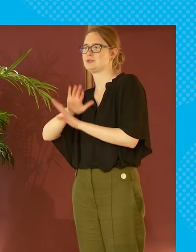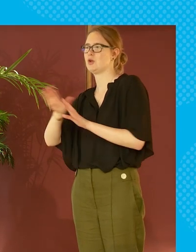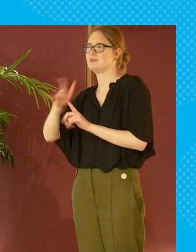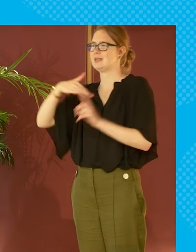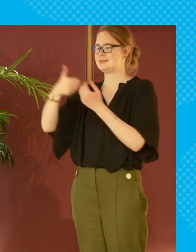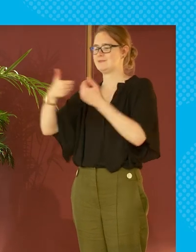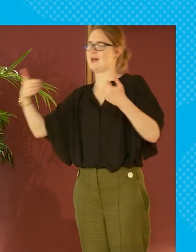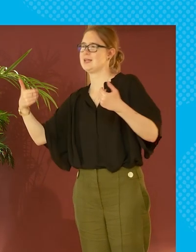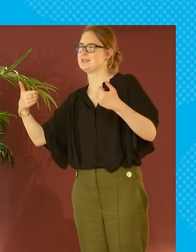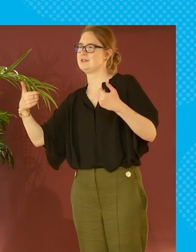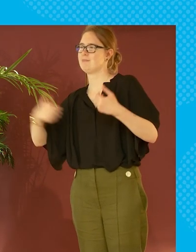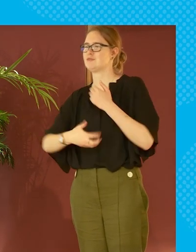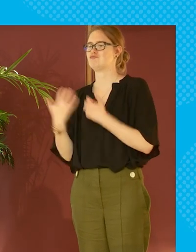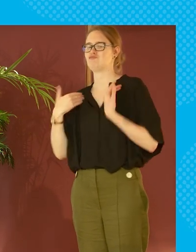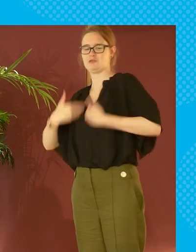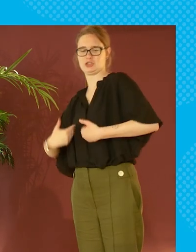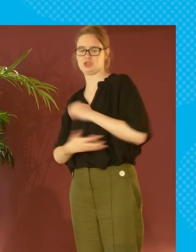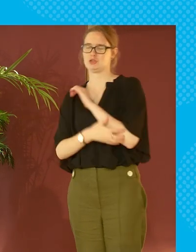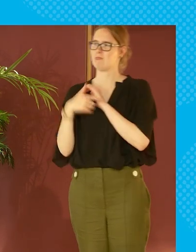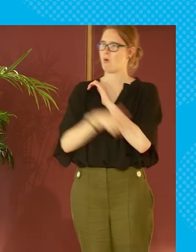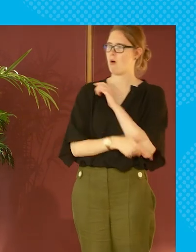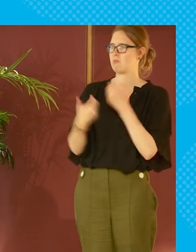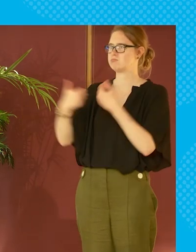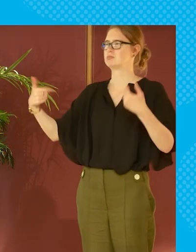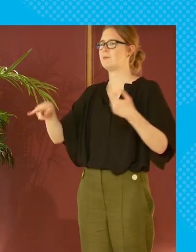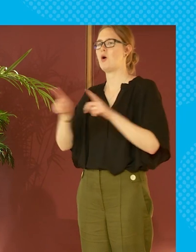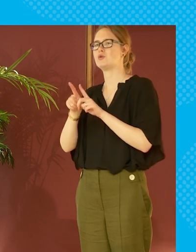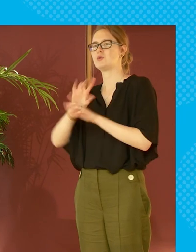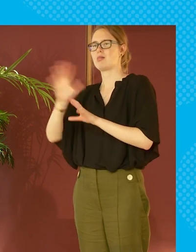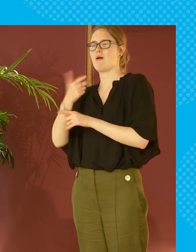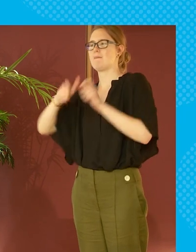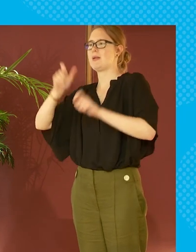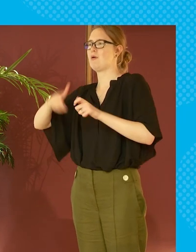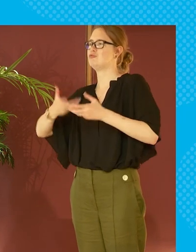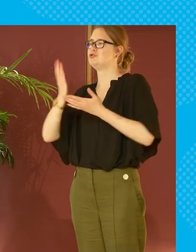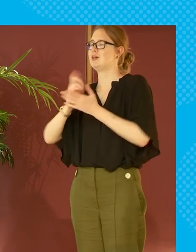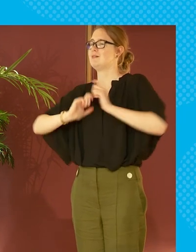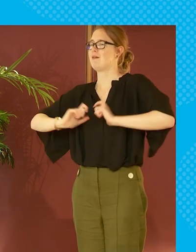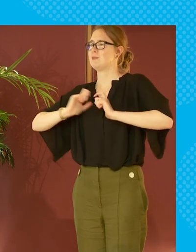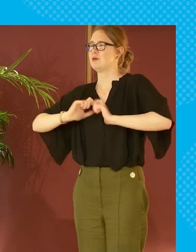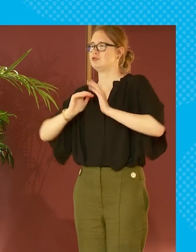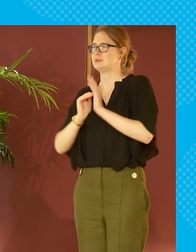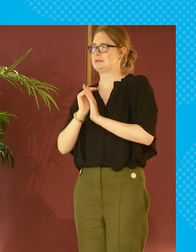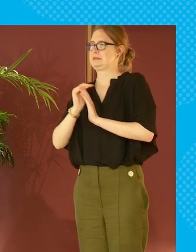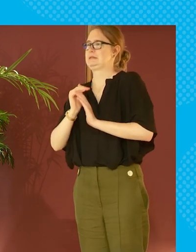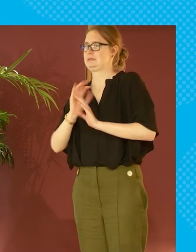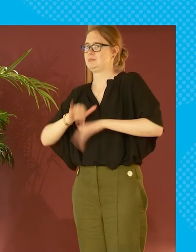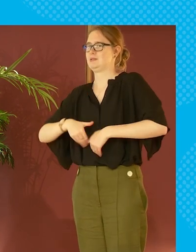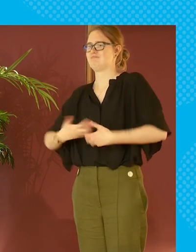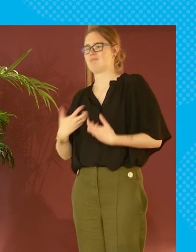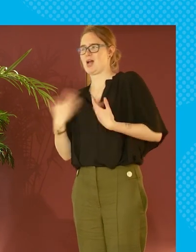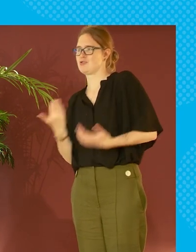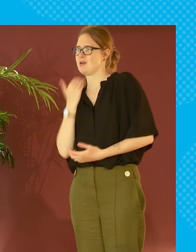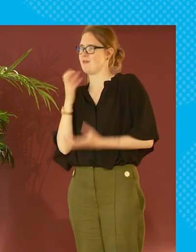you got society divided by rich and poor but also a lot of people that are just comfortable enough not to be angry